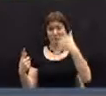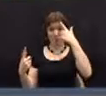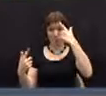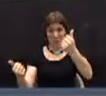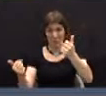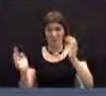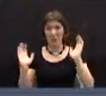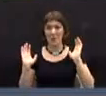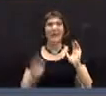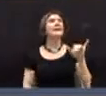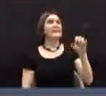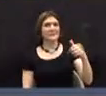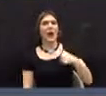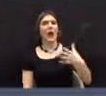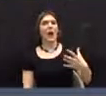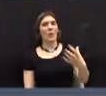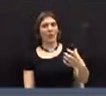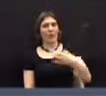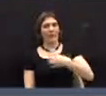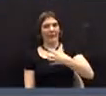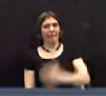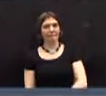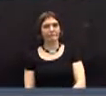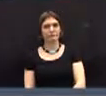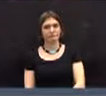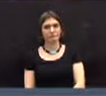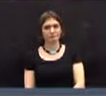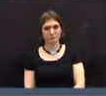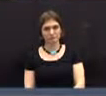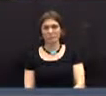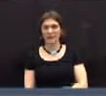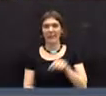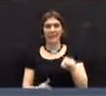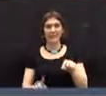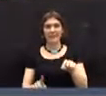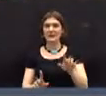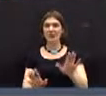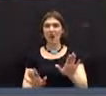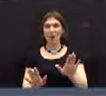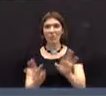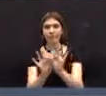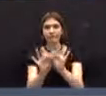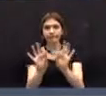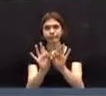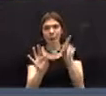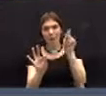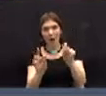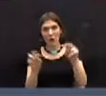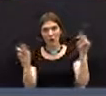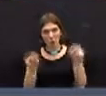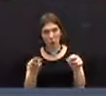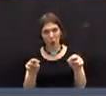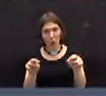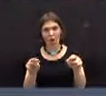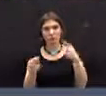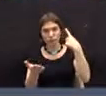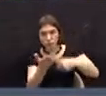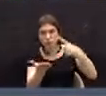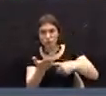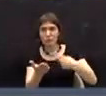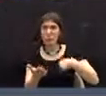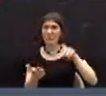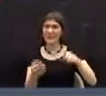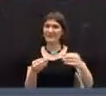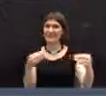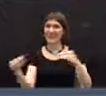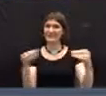can. But that's my rule. Yes, I think this is of very grave interest to the body. And we deserve